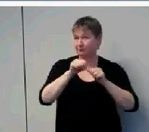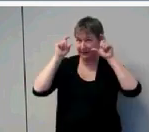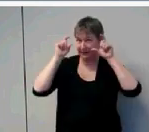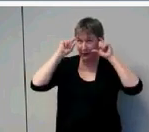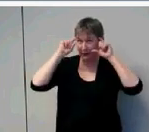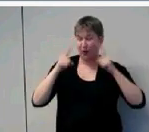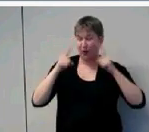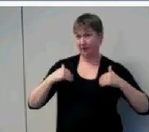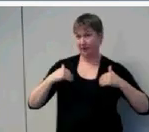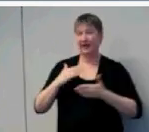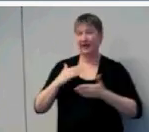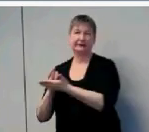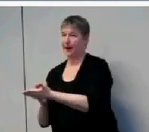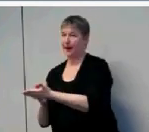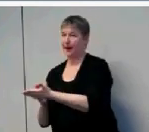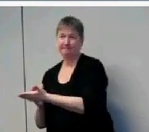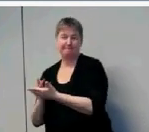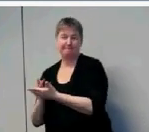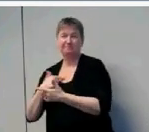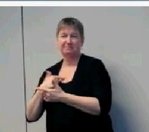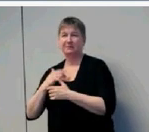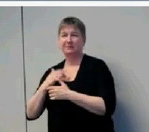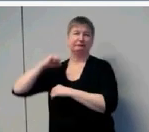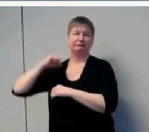to quality language input.